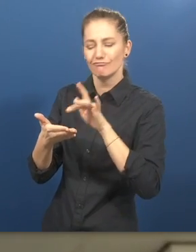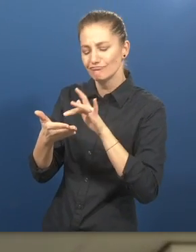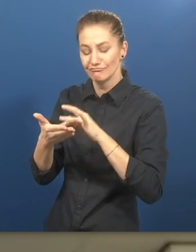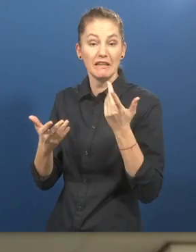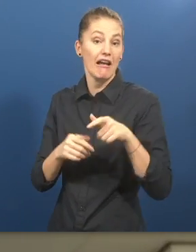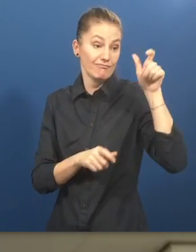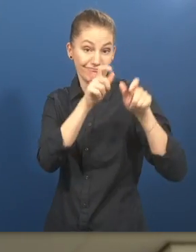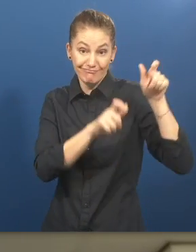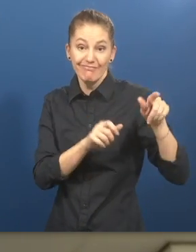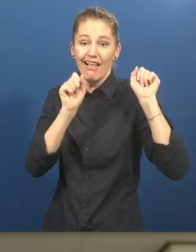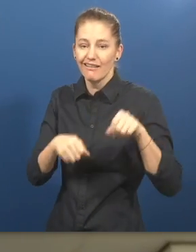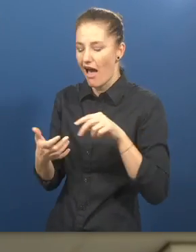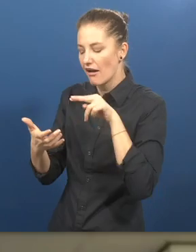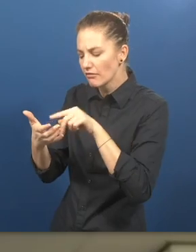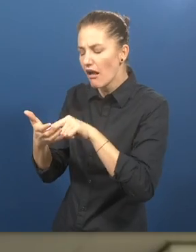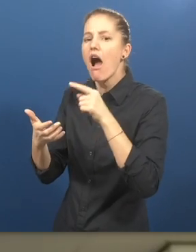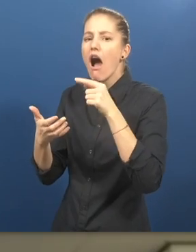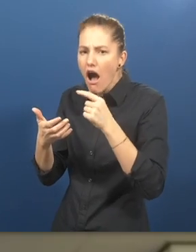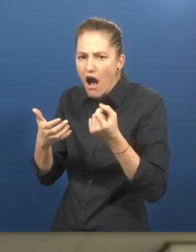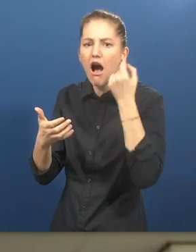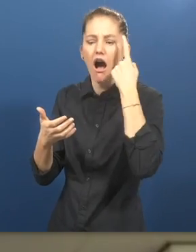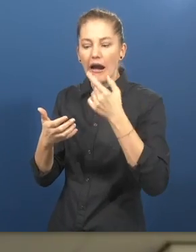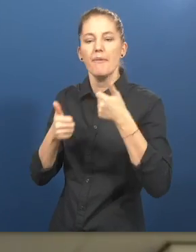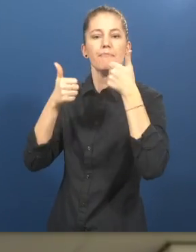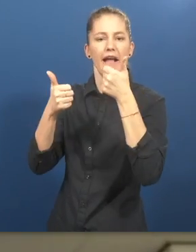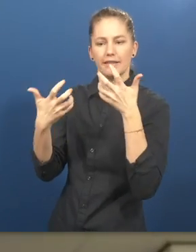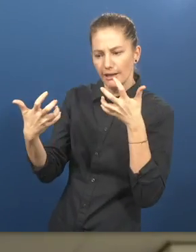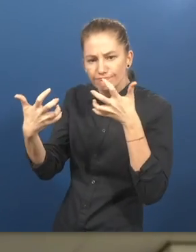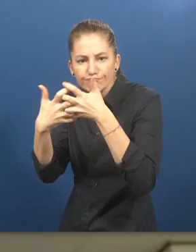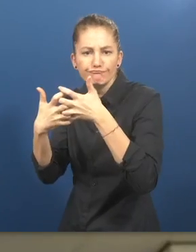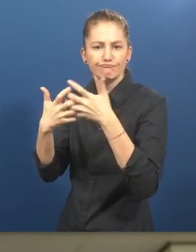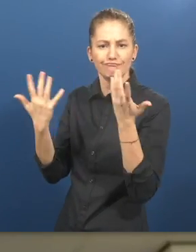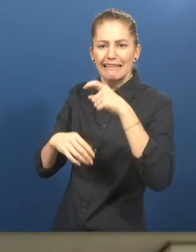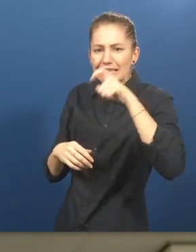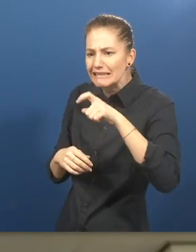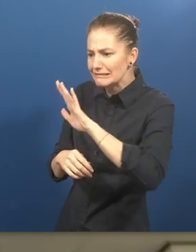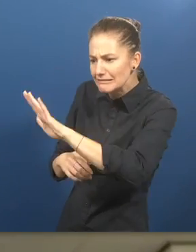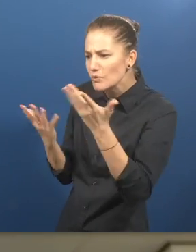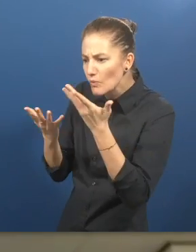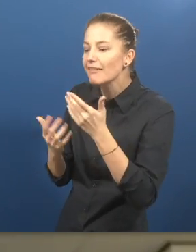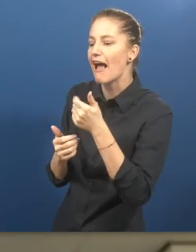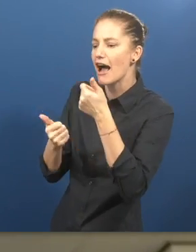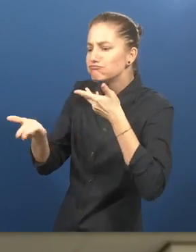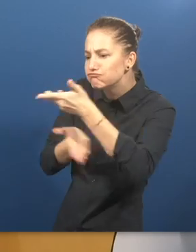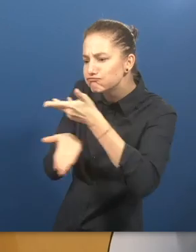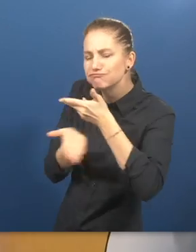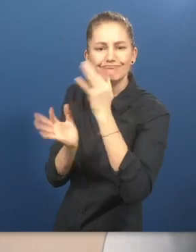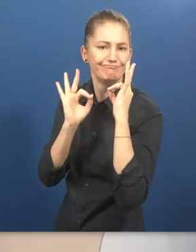work better and to respond better to the needs of the people whom they are serving.